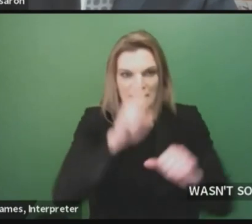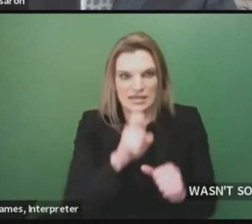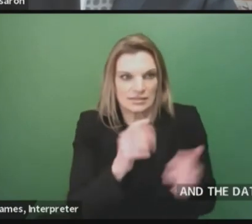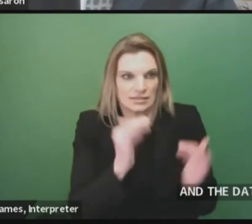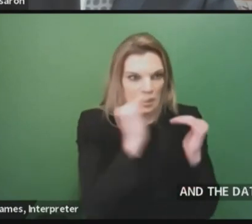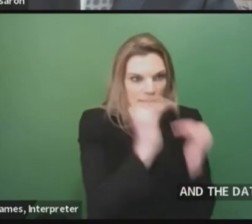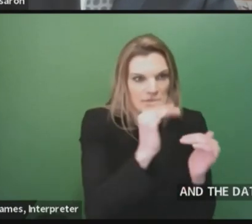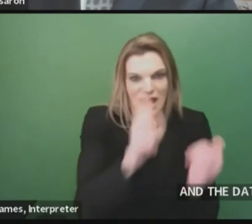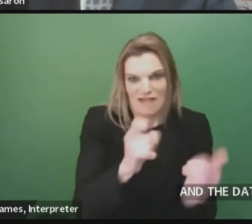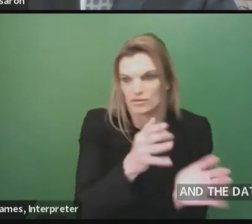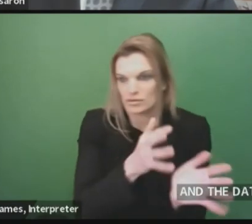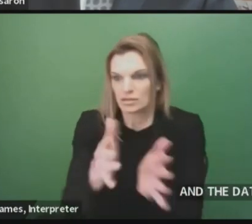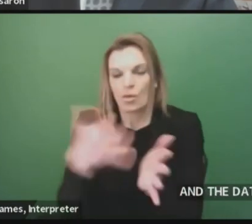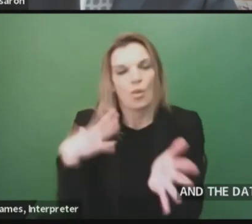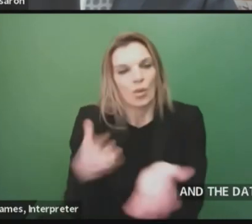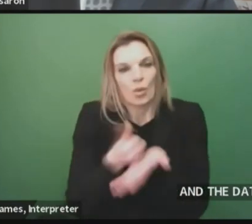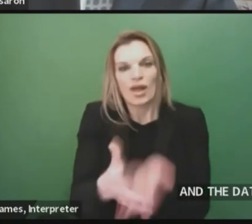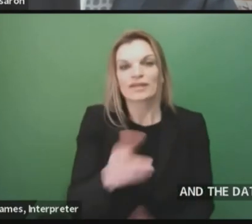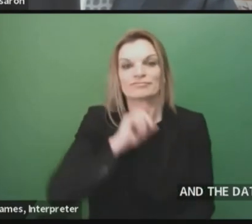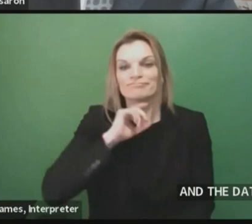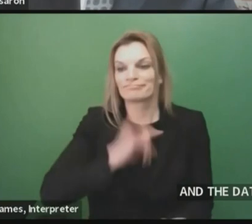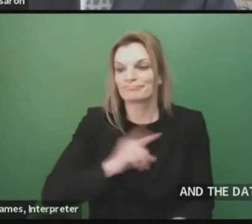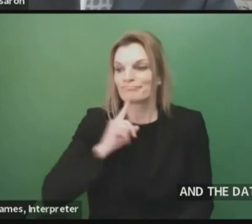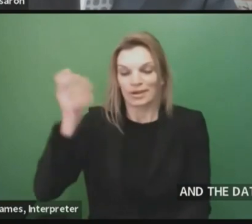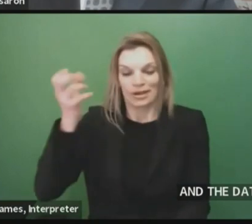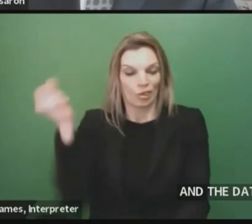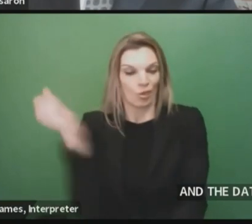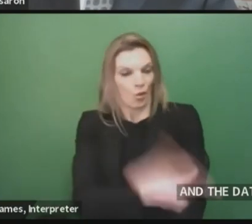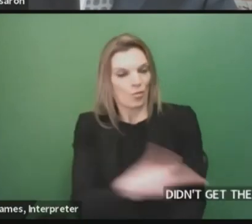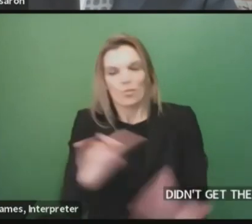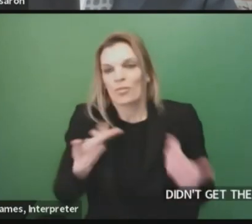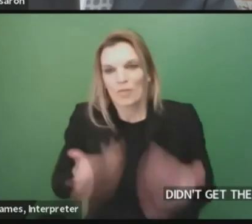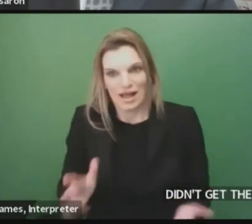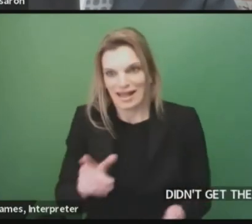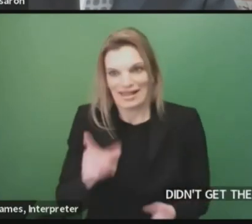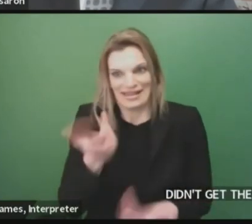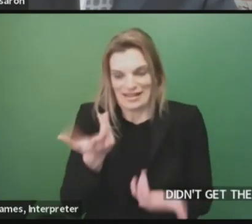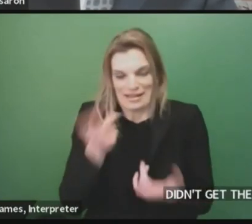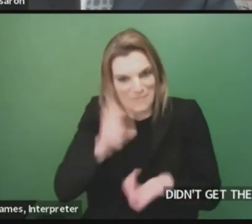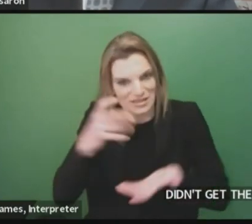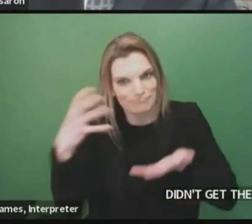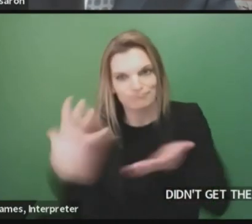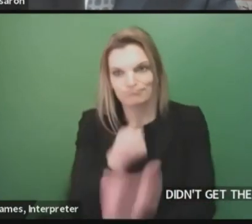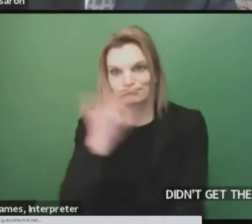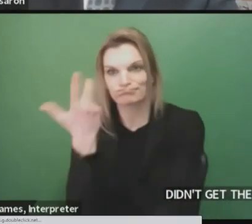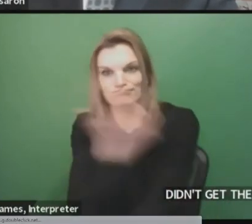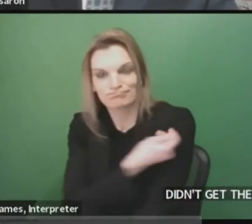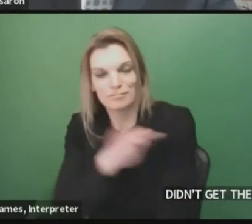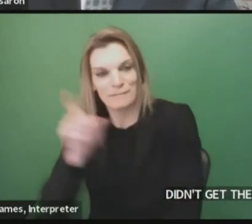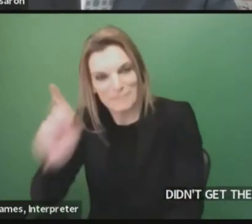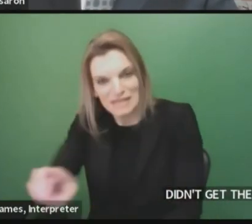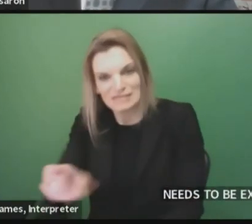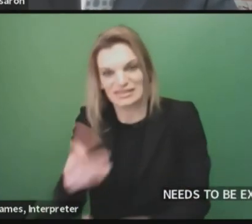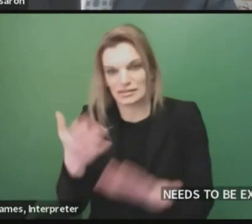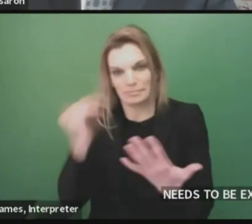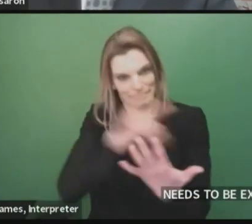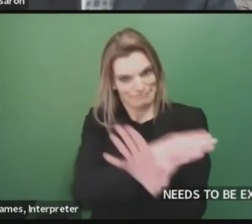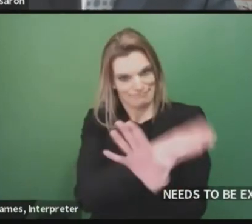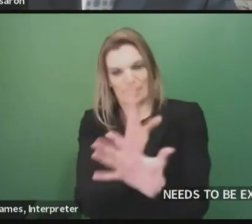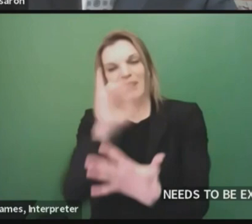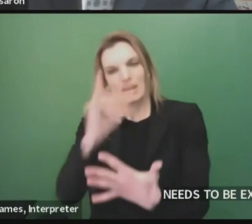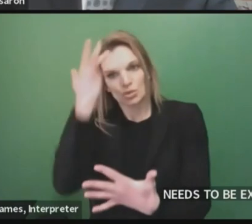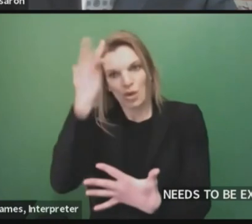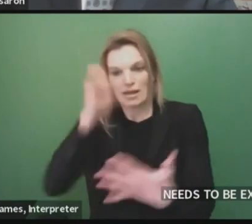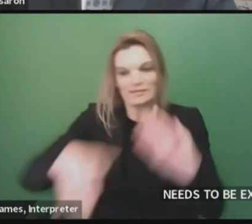needs to be disposed of. We just don't want to, we don't want to waste any vaccines. We can't afford to. With regard to the second part of your question, I guess I would